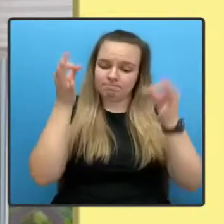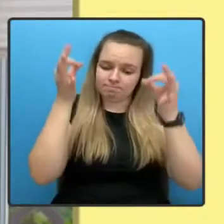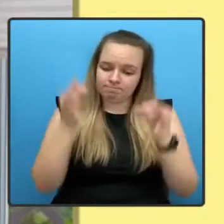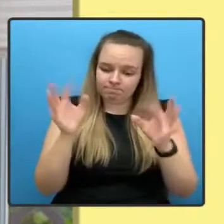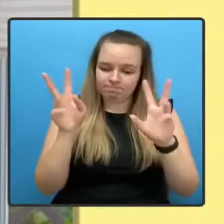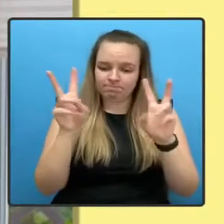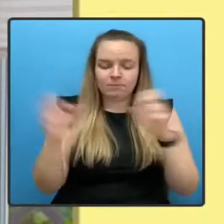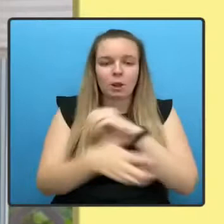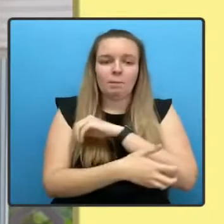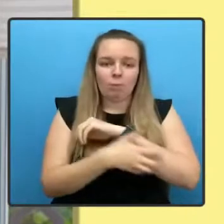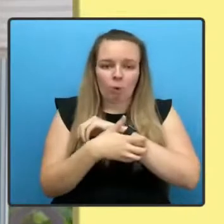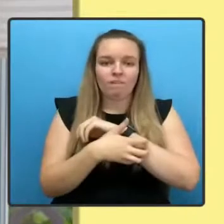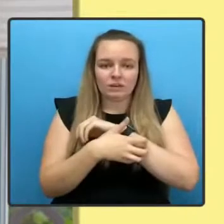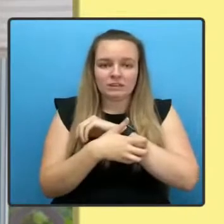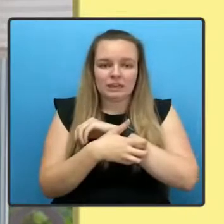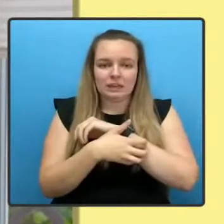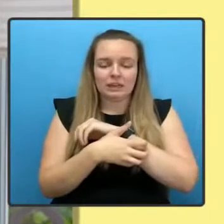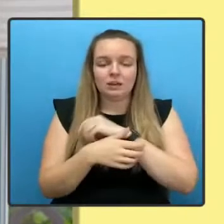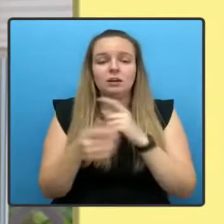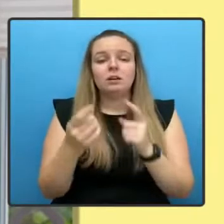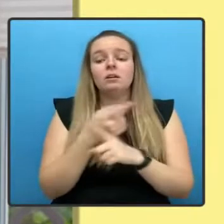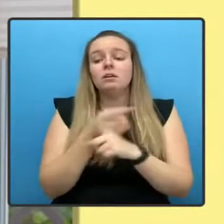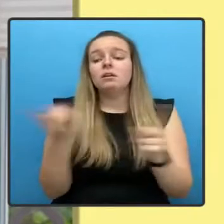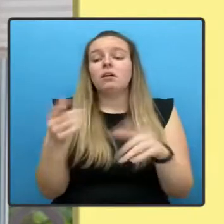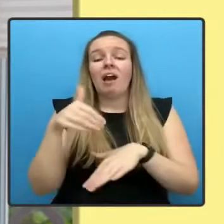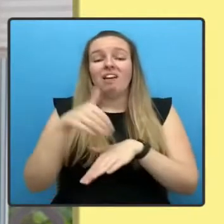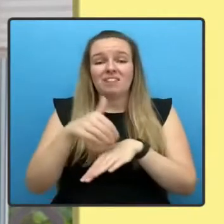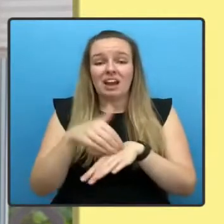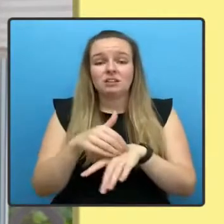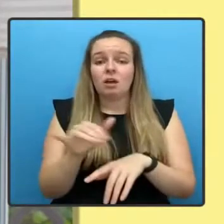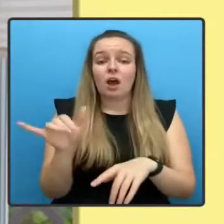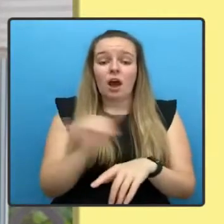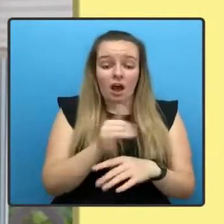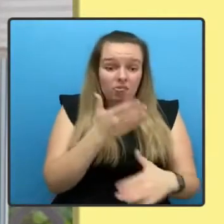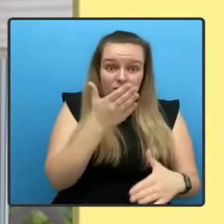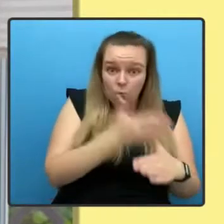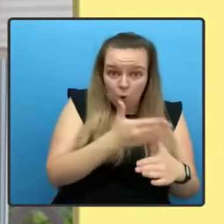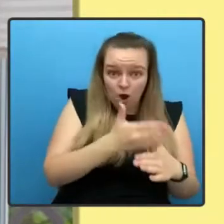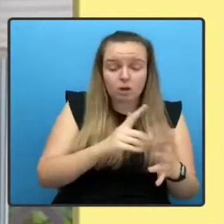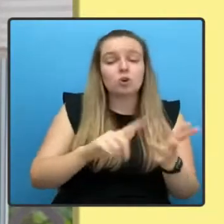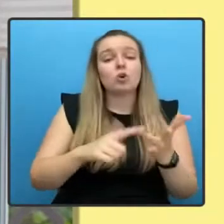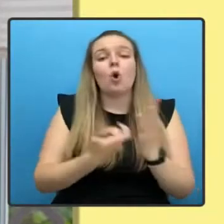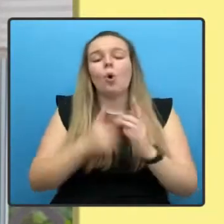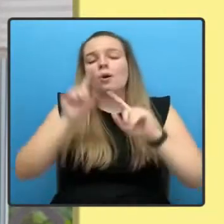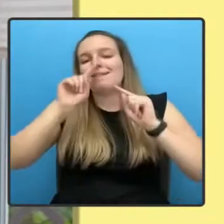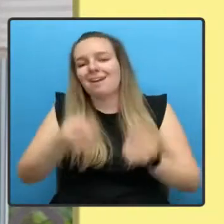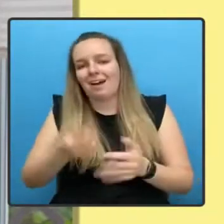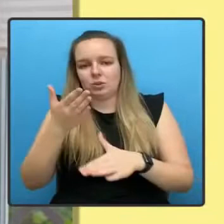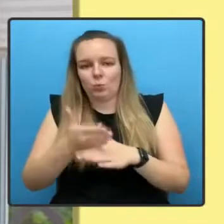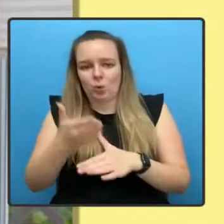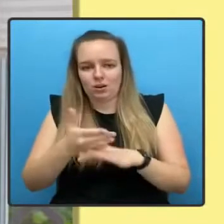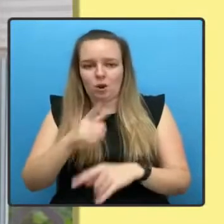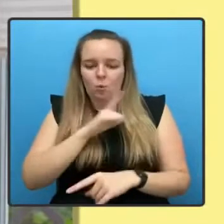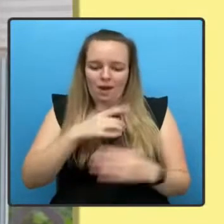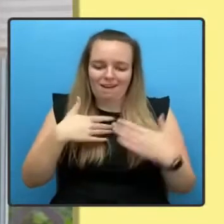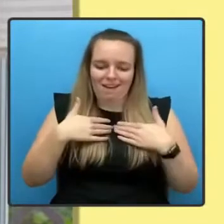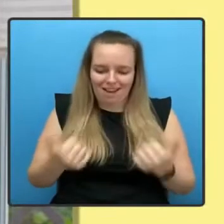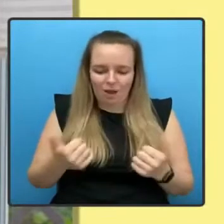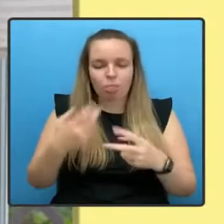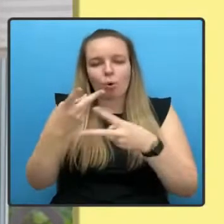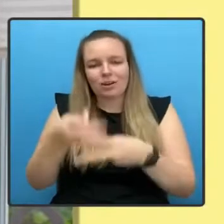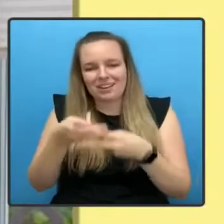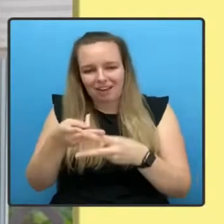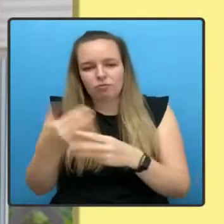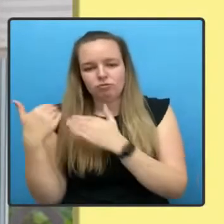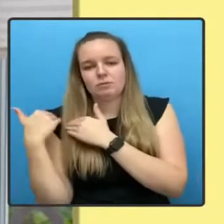of those affected are either in work or not able to work due to health or caring responsibilities. The loss